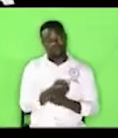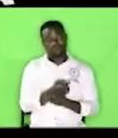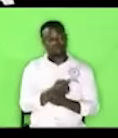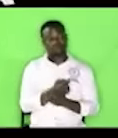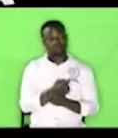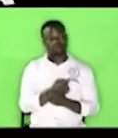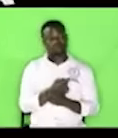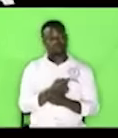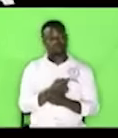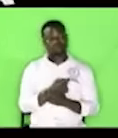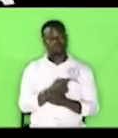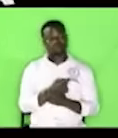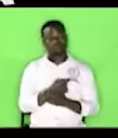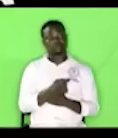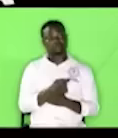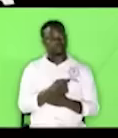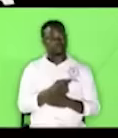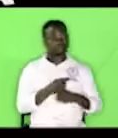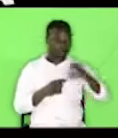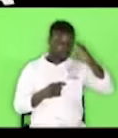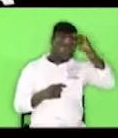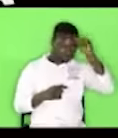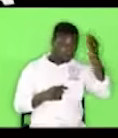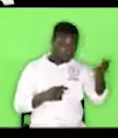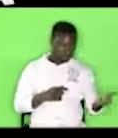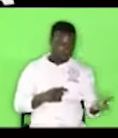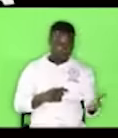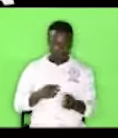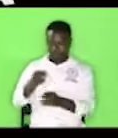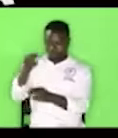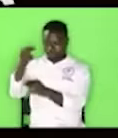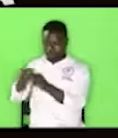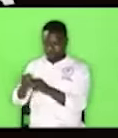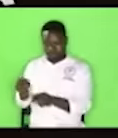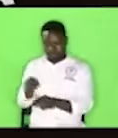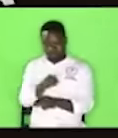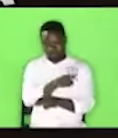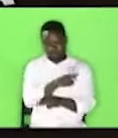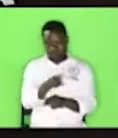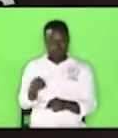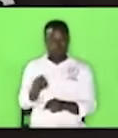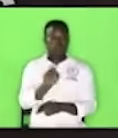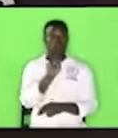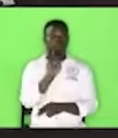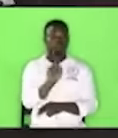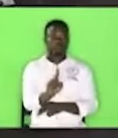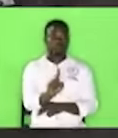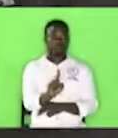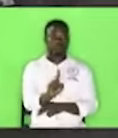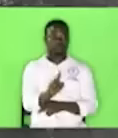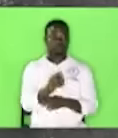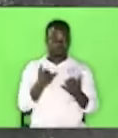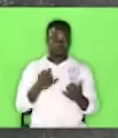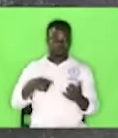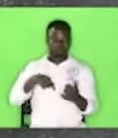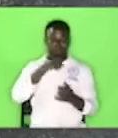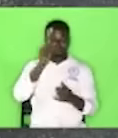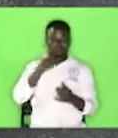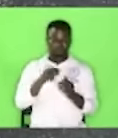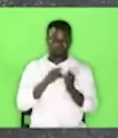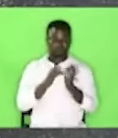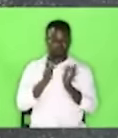a man and his name are one today we don't need Jesus to be here in person